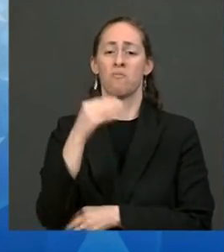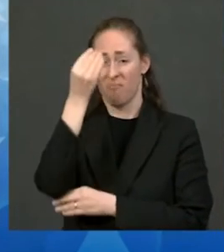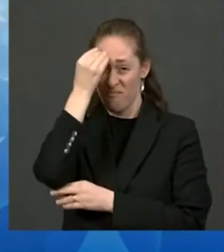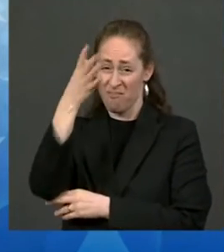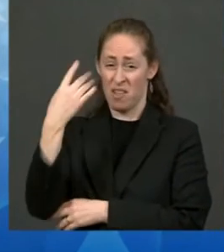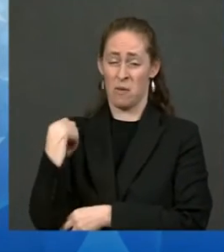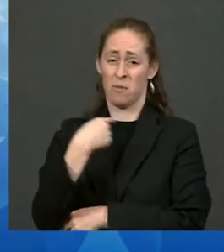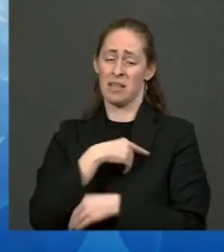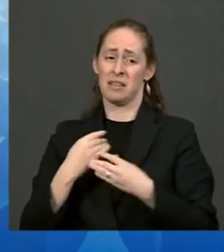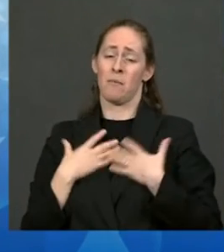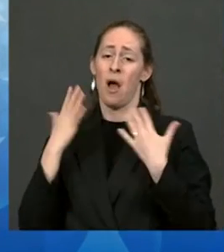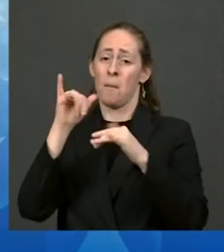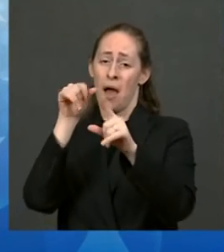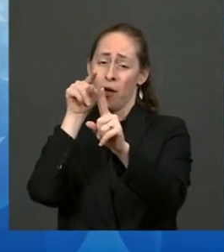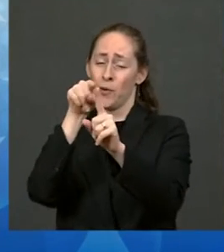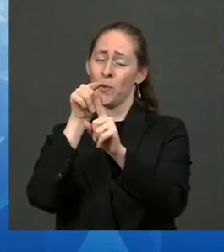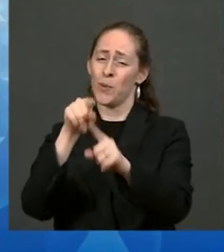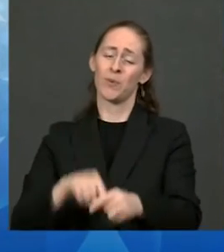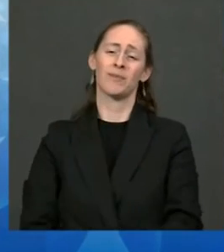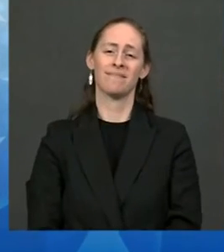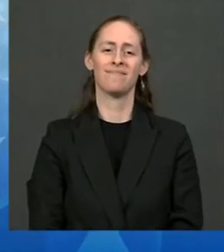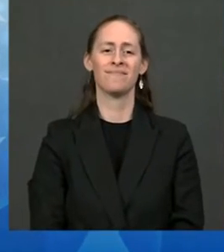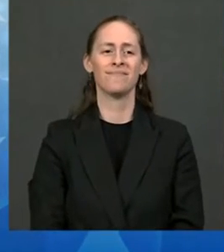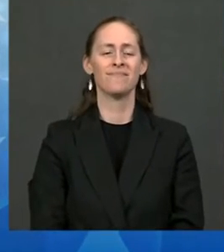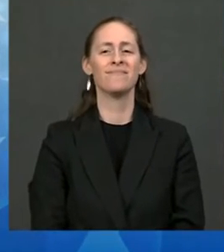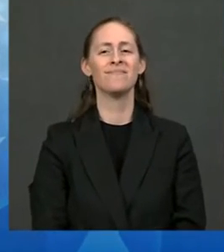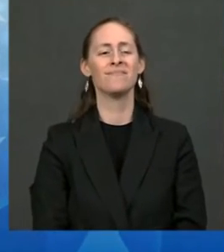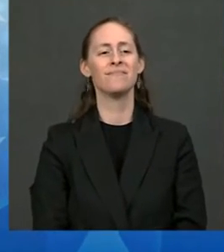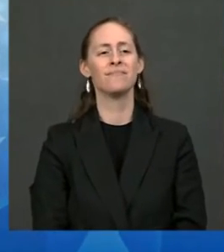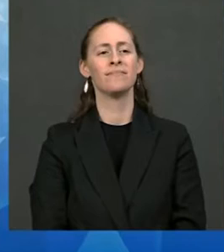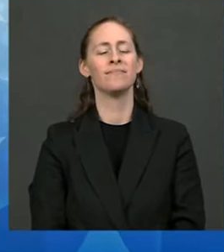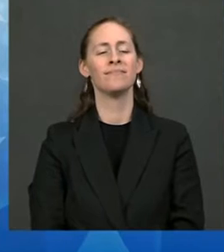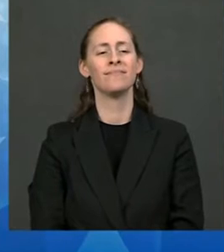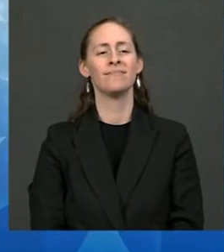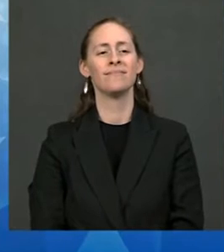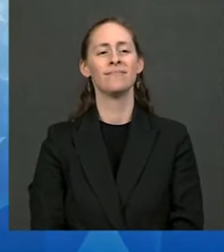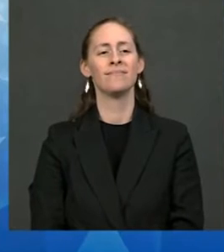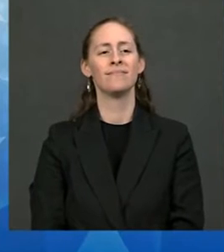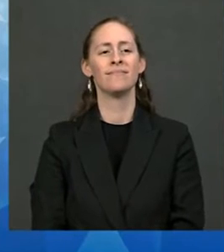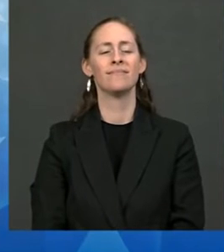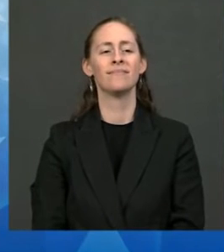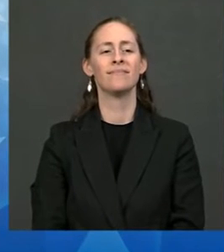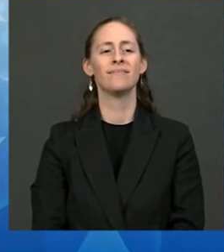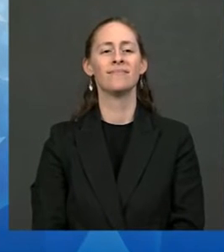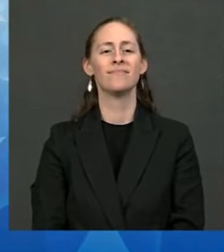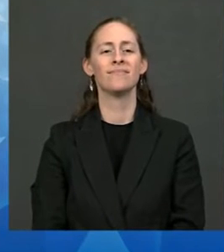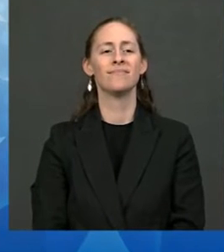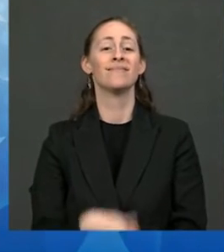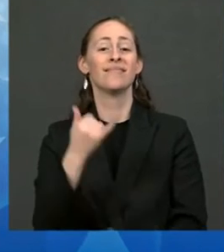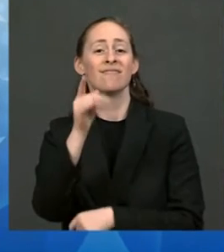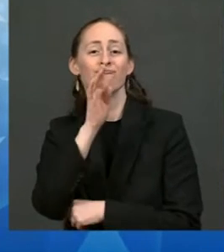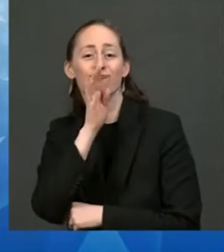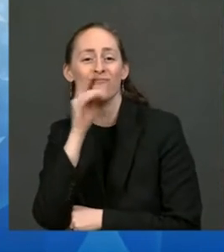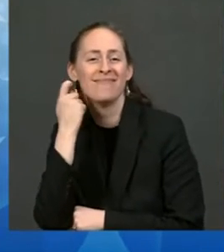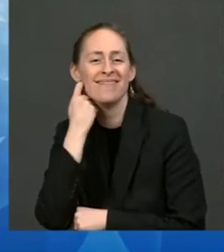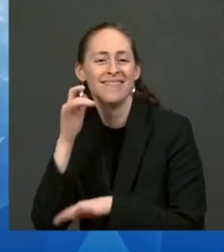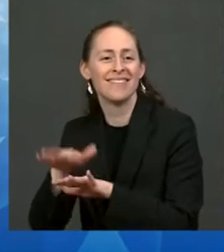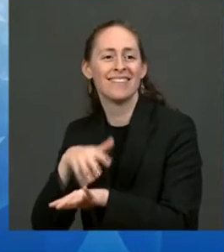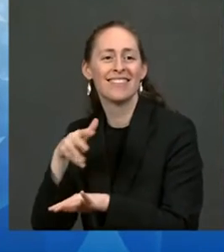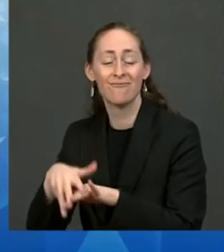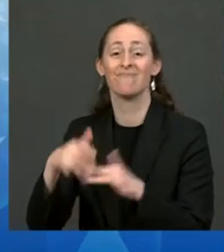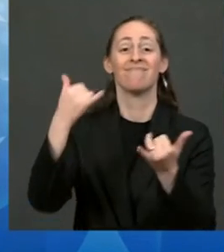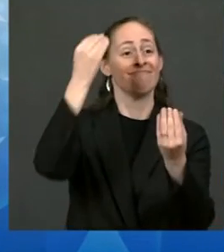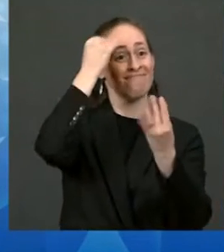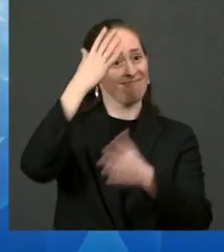again. Guwatsi Halpa. Greetings, tribal leaders and esteemed guests. I'm honored to be here